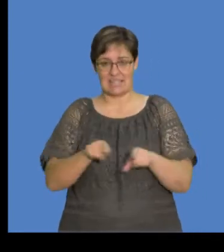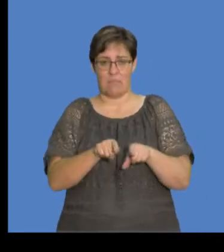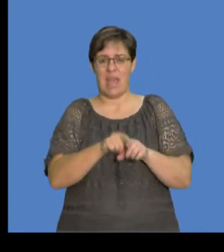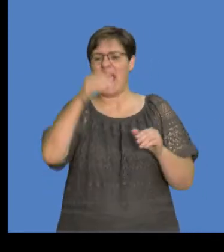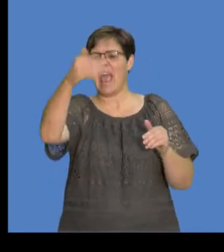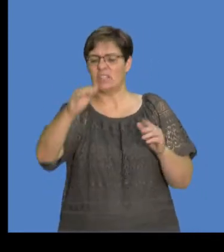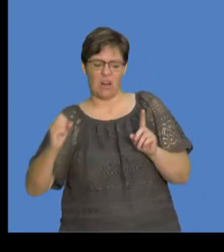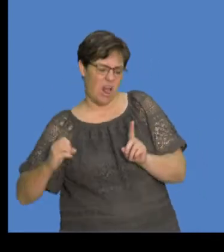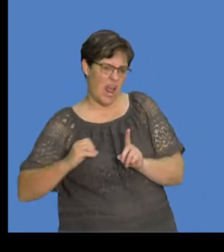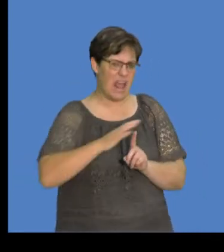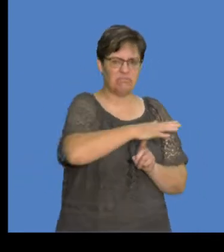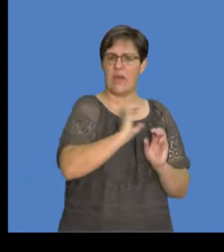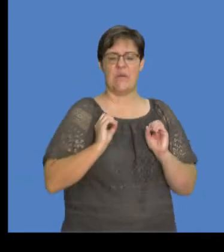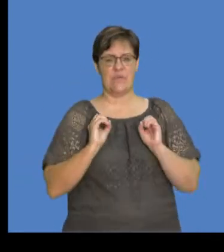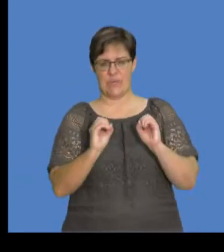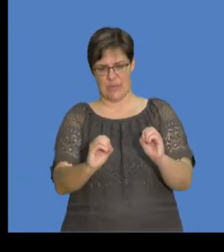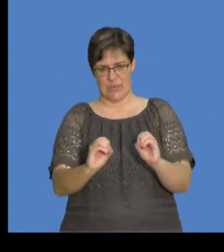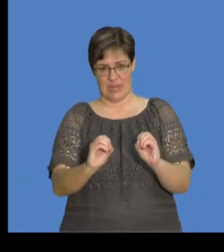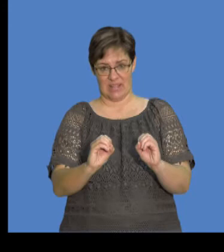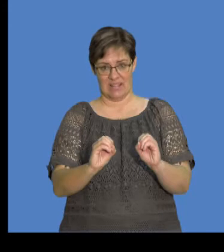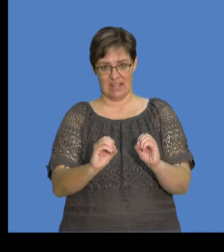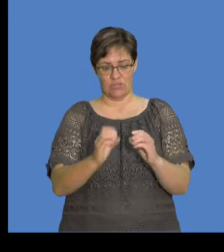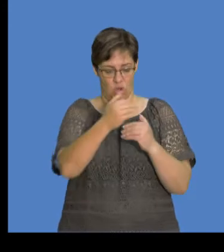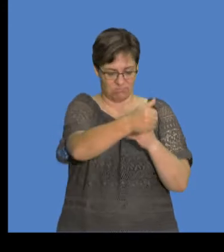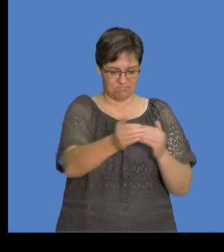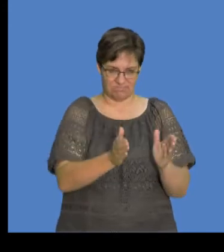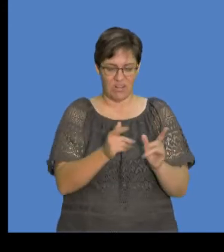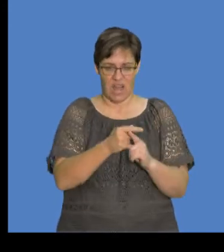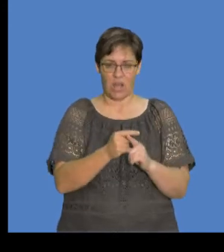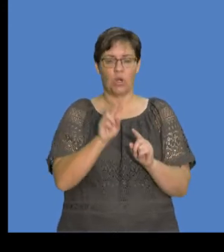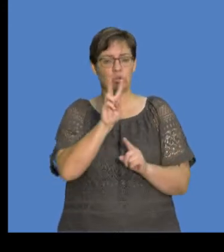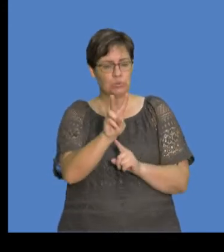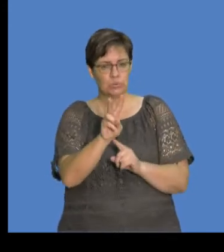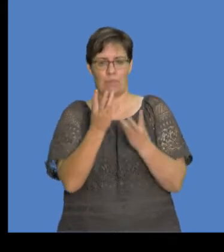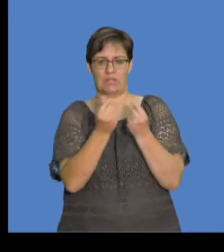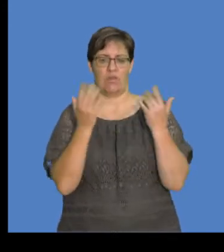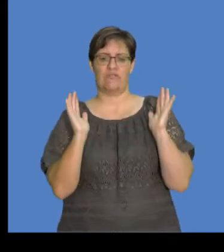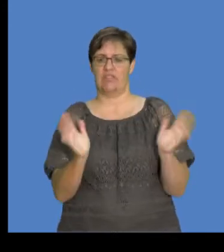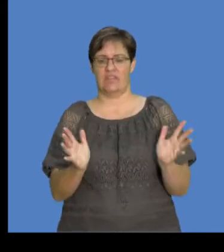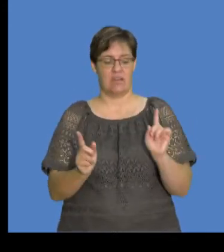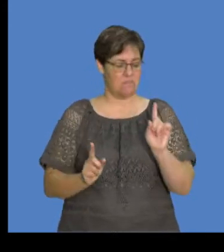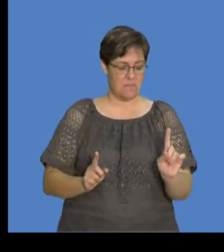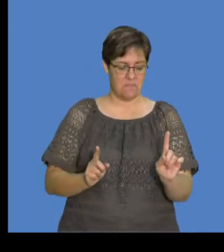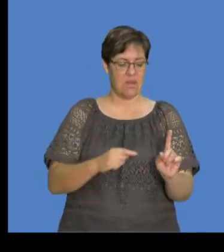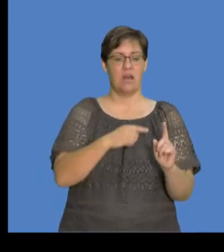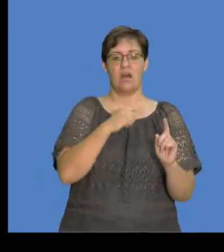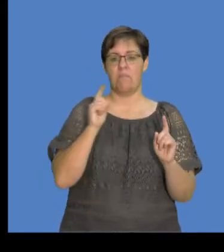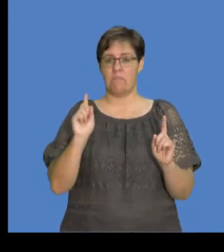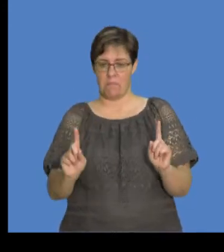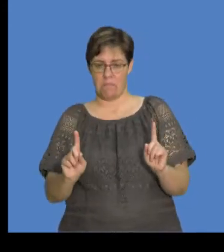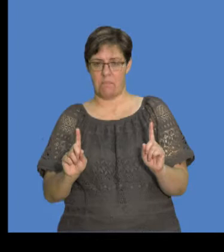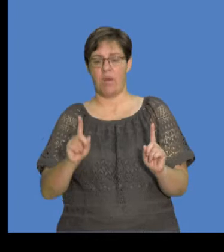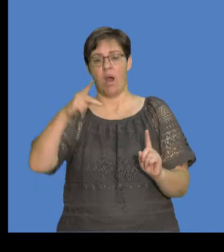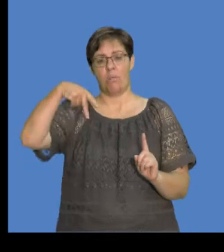external interference, you know, from others. So the only two materials that carry the charge there are the